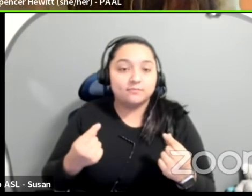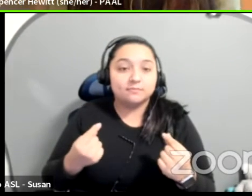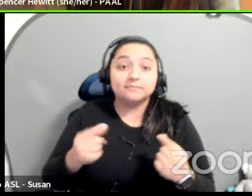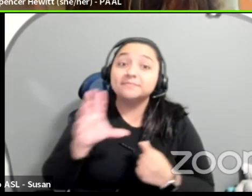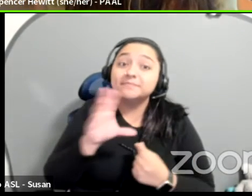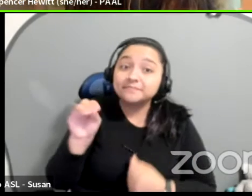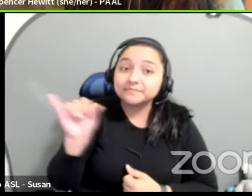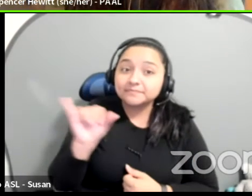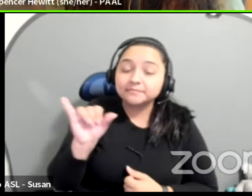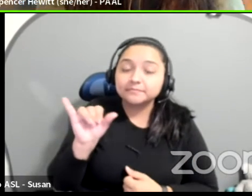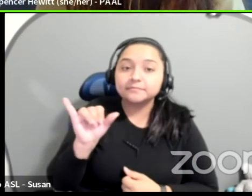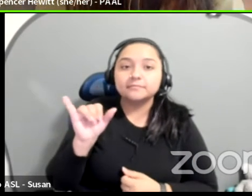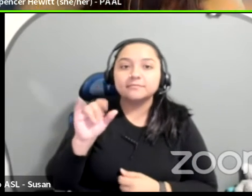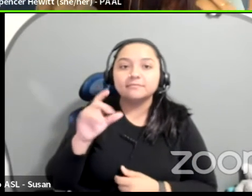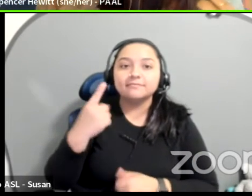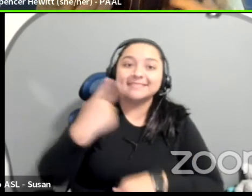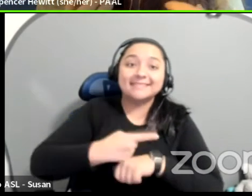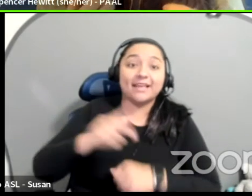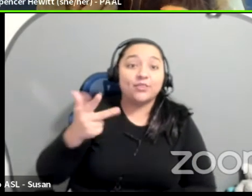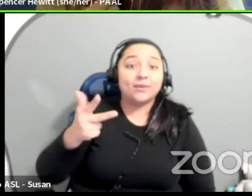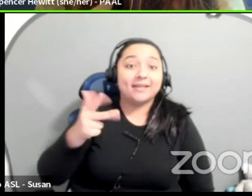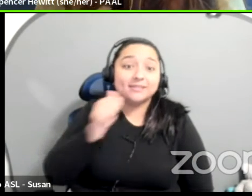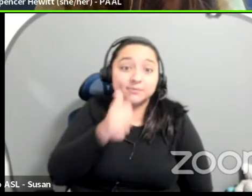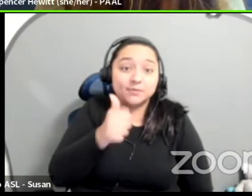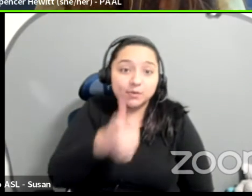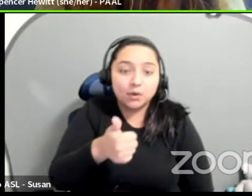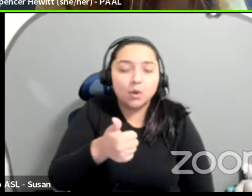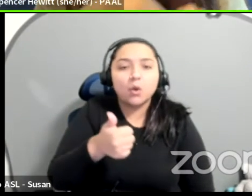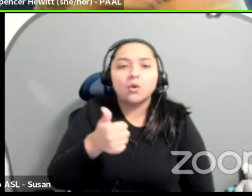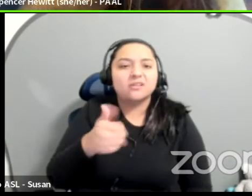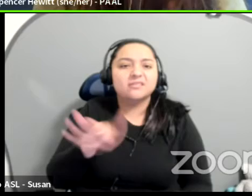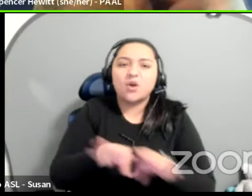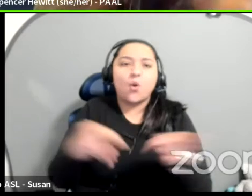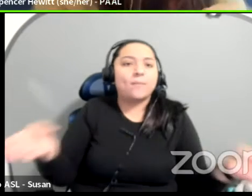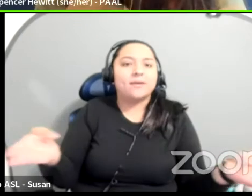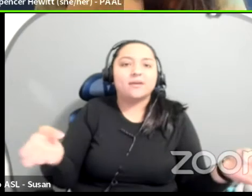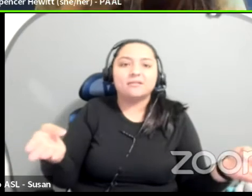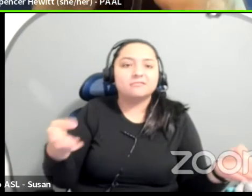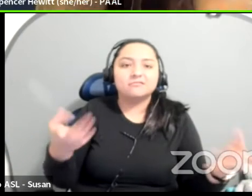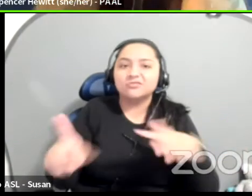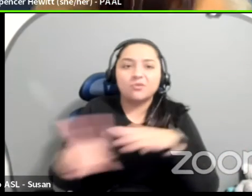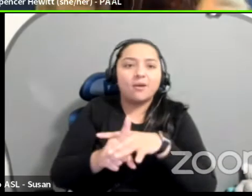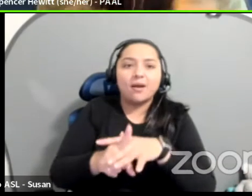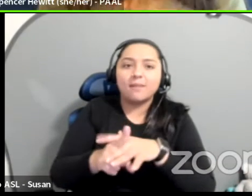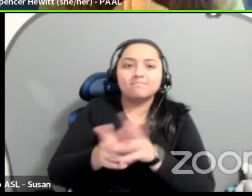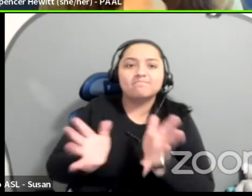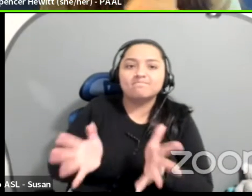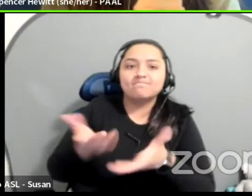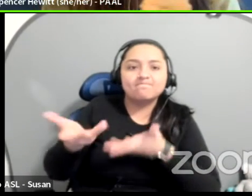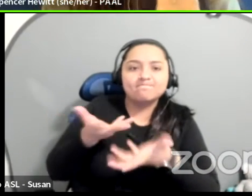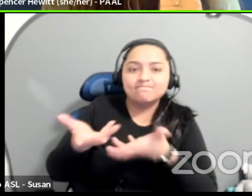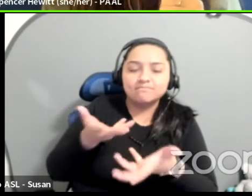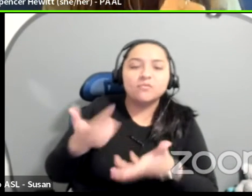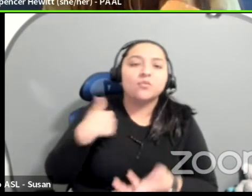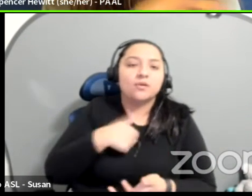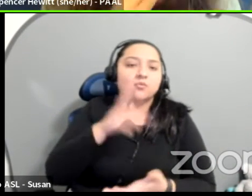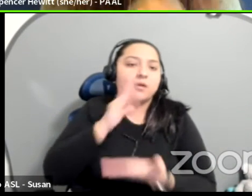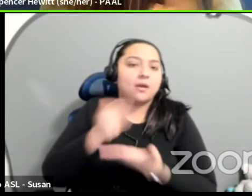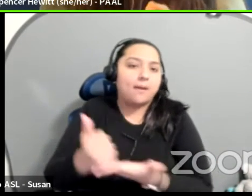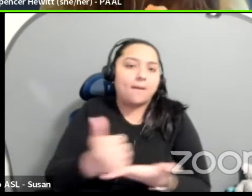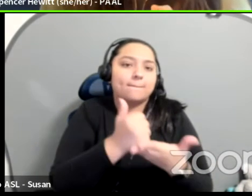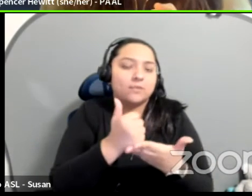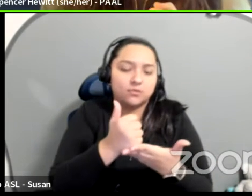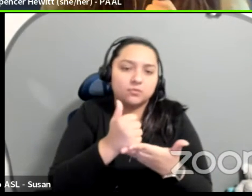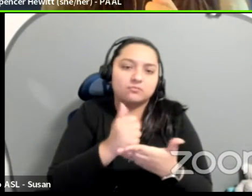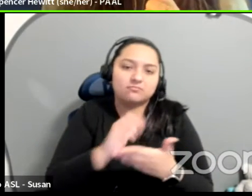ask me anything it's open book. You get to come and chat with us like free consultation and we'll help you work out your ideas. Okay. So